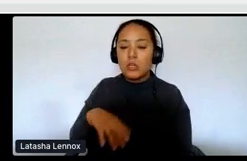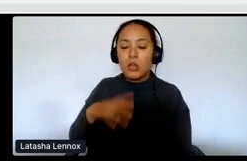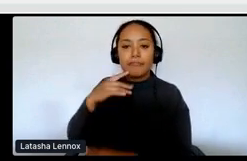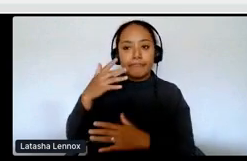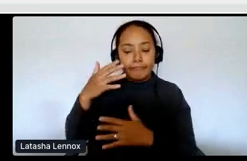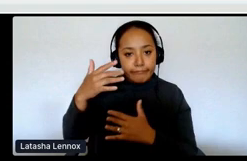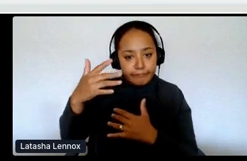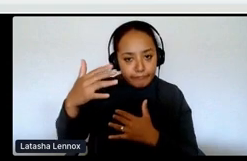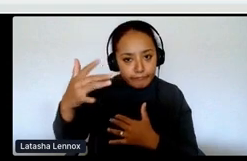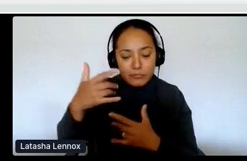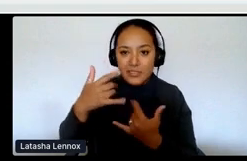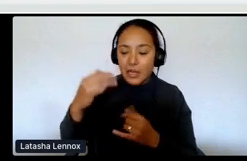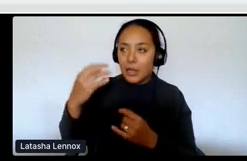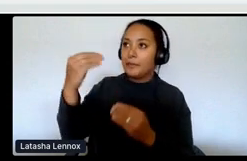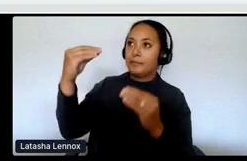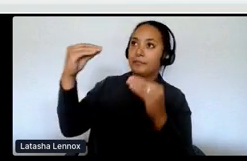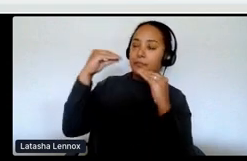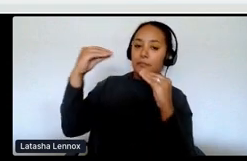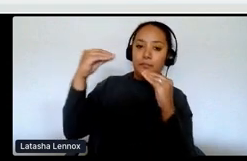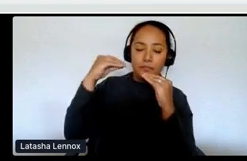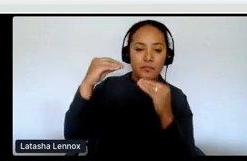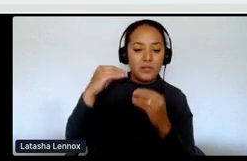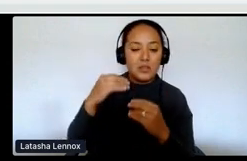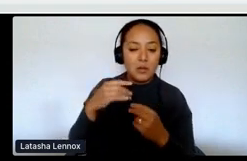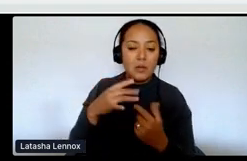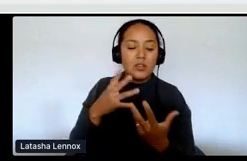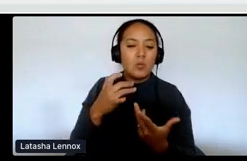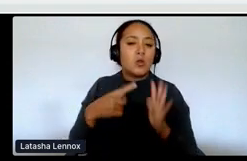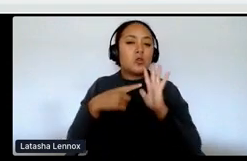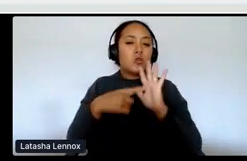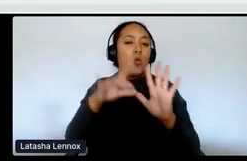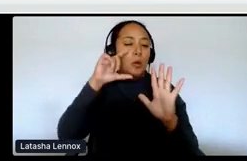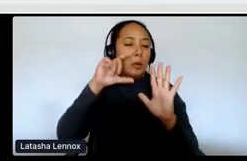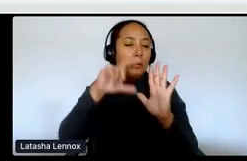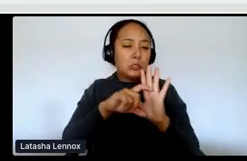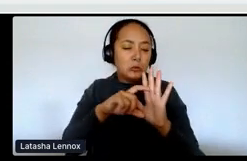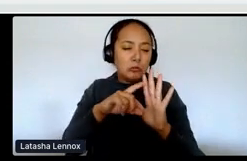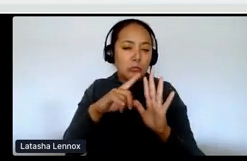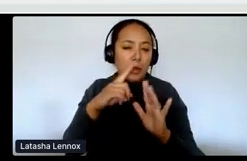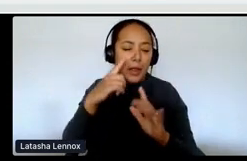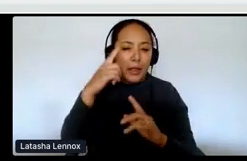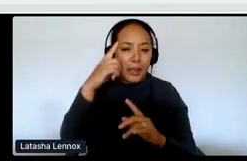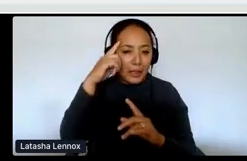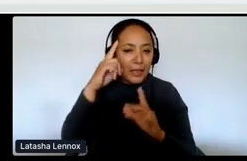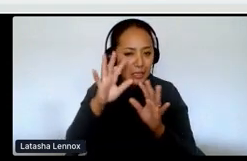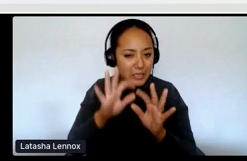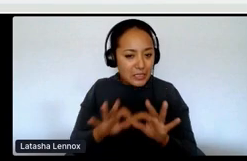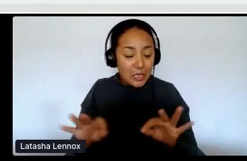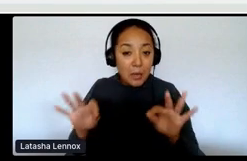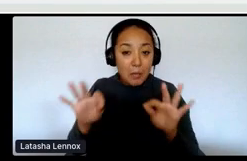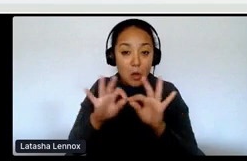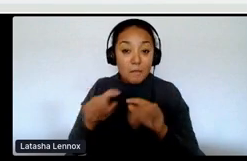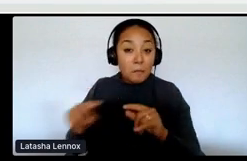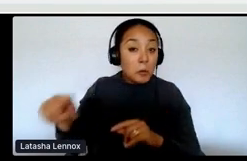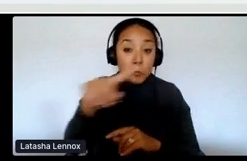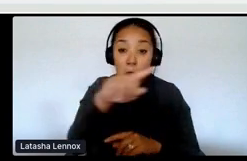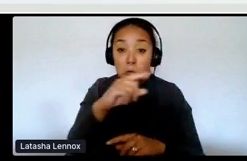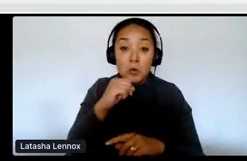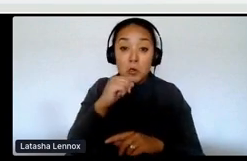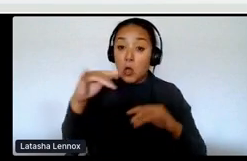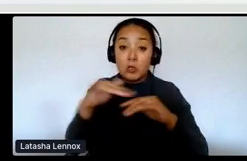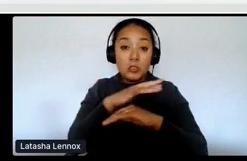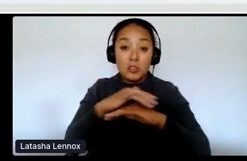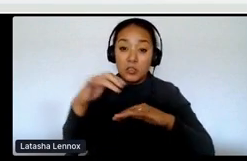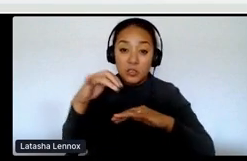Um, so I just wanted to bring that picture up because I think it's important for folks to know that aren't indigenous, that these are every